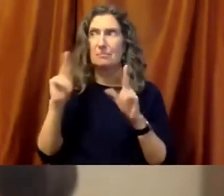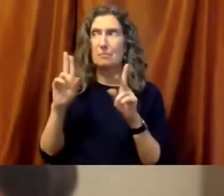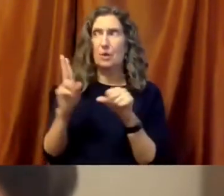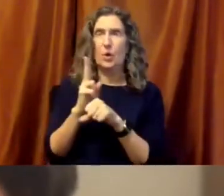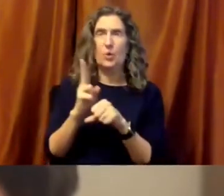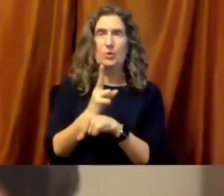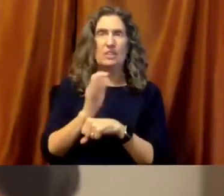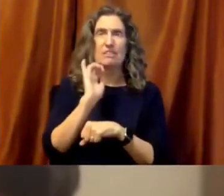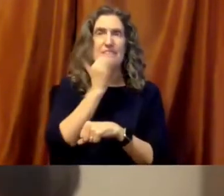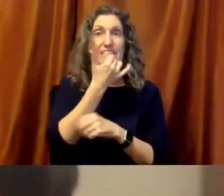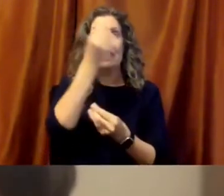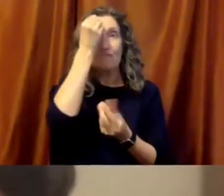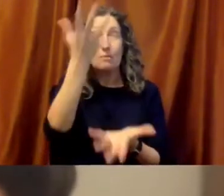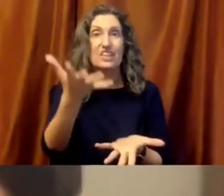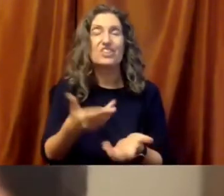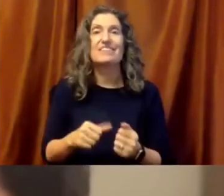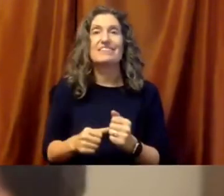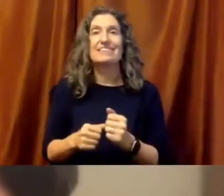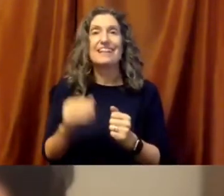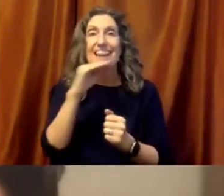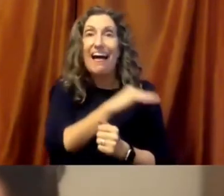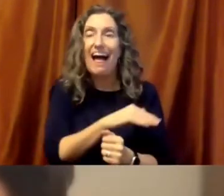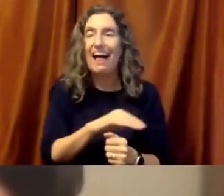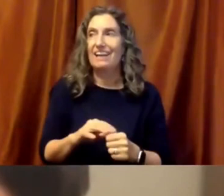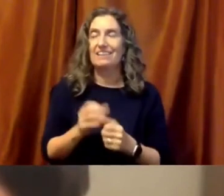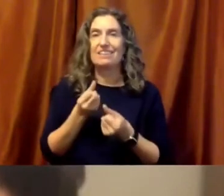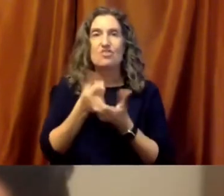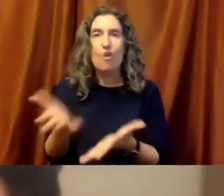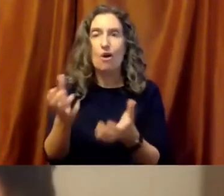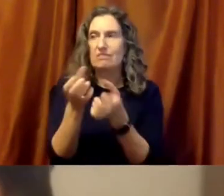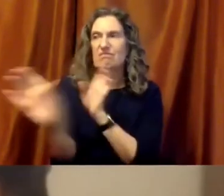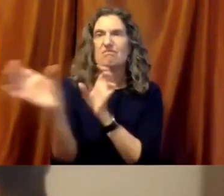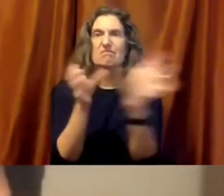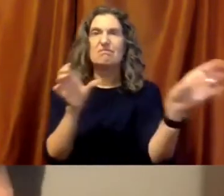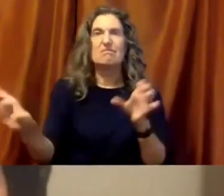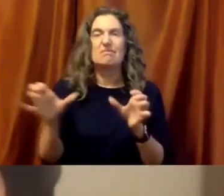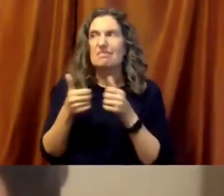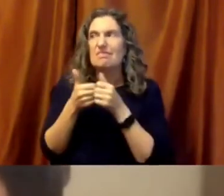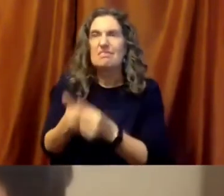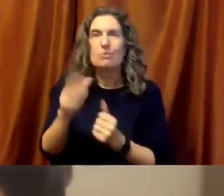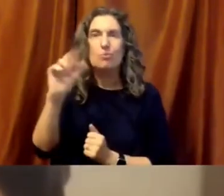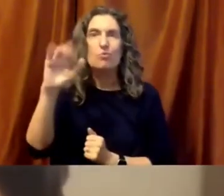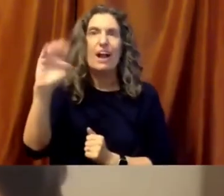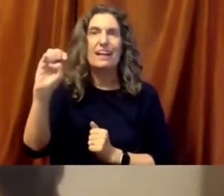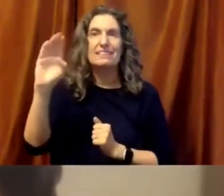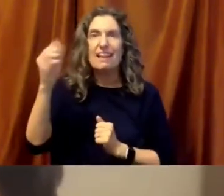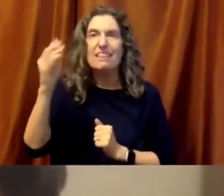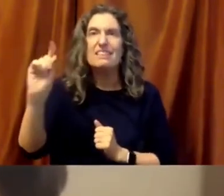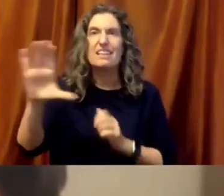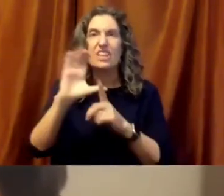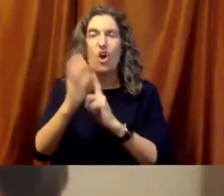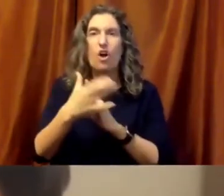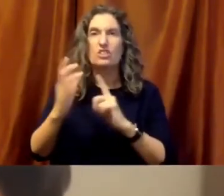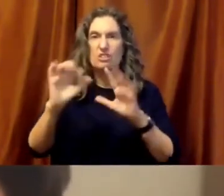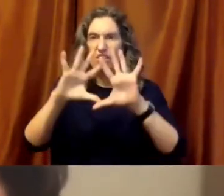using the common tools of disinformation, distrust of the other. Divisions based